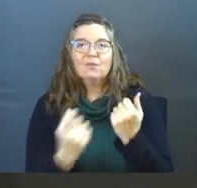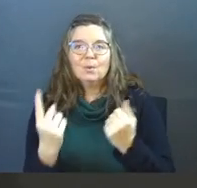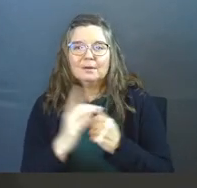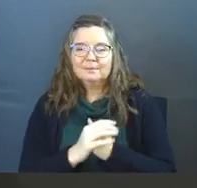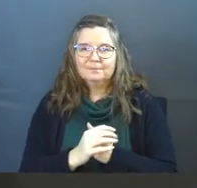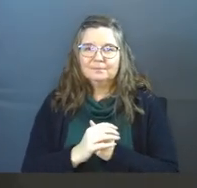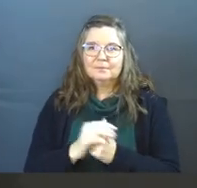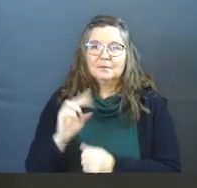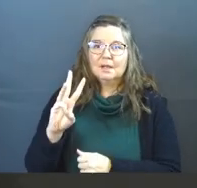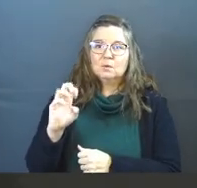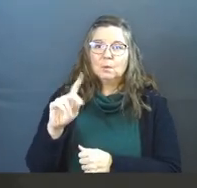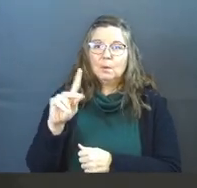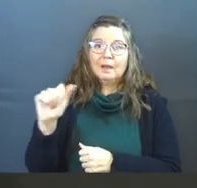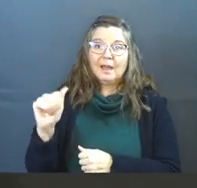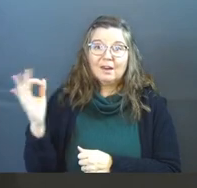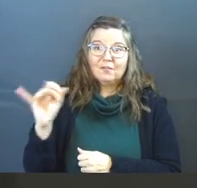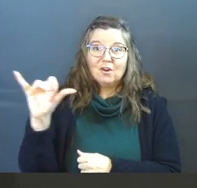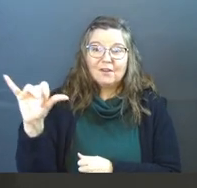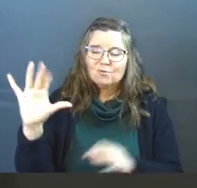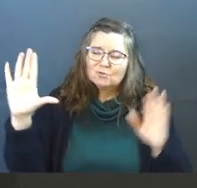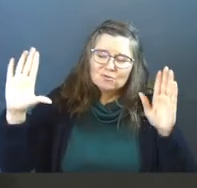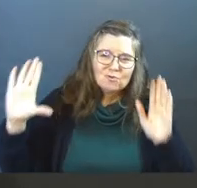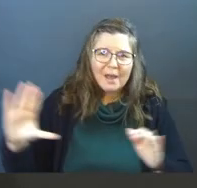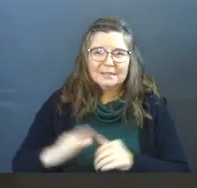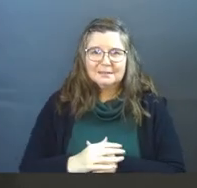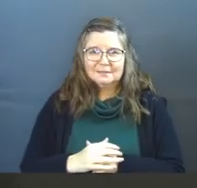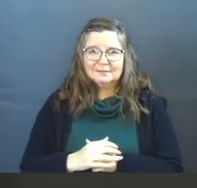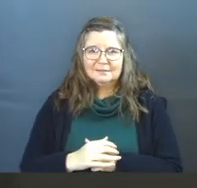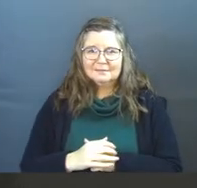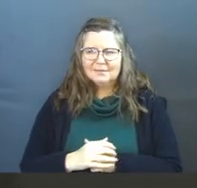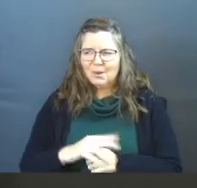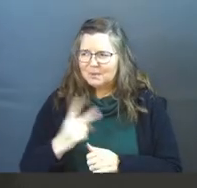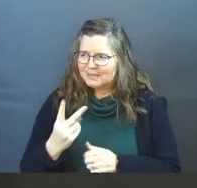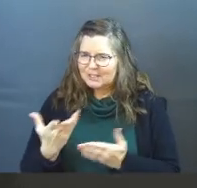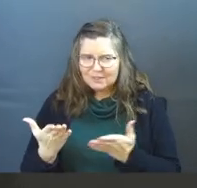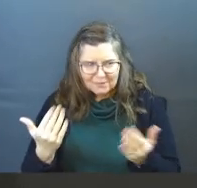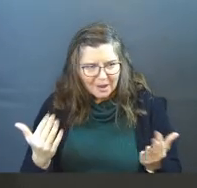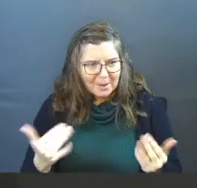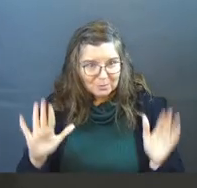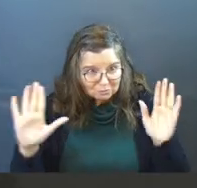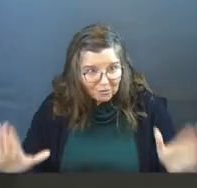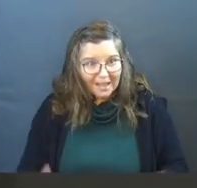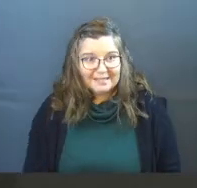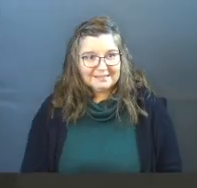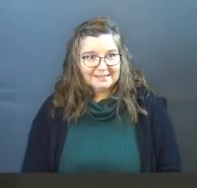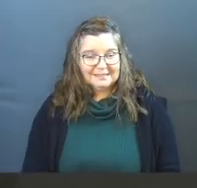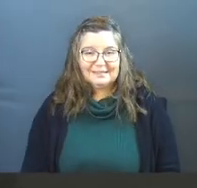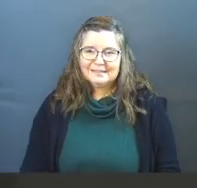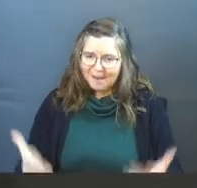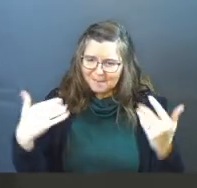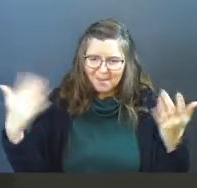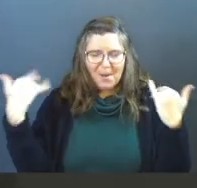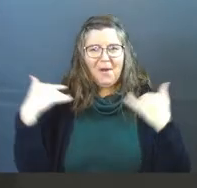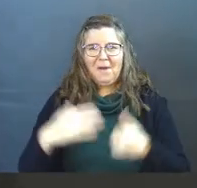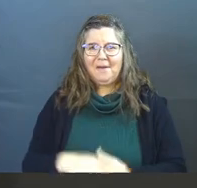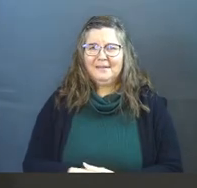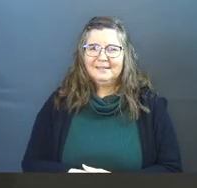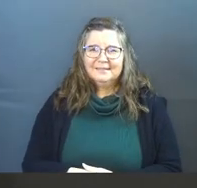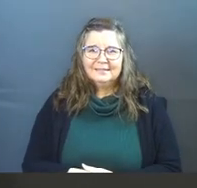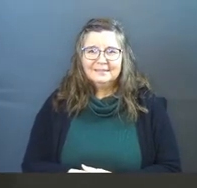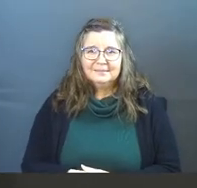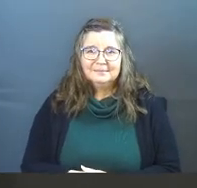Wakanda Forever. It was great. Oh, second service. Wasn't it great? Come on.